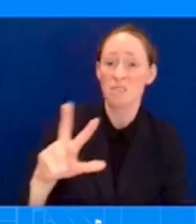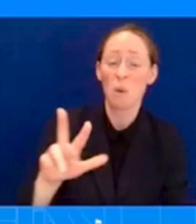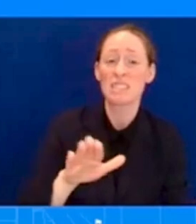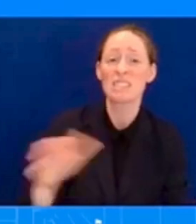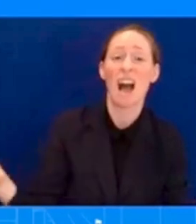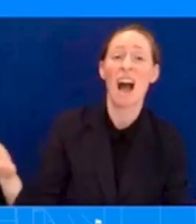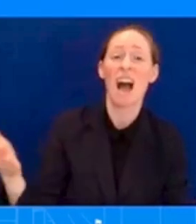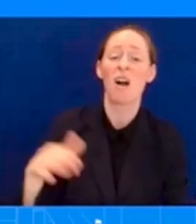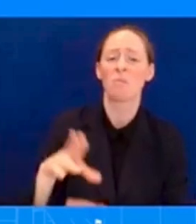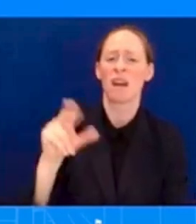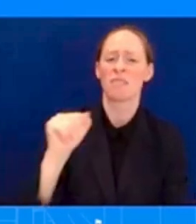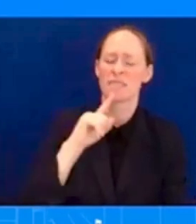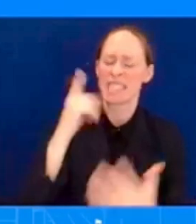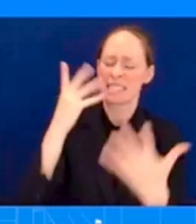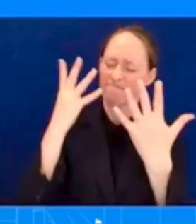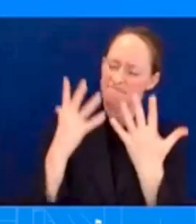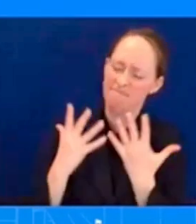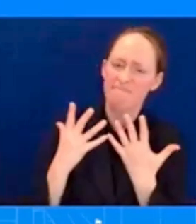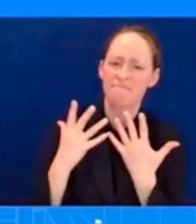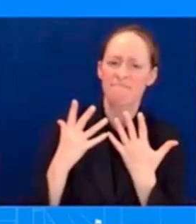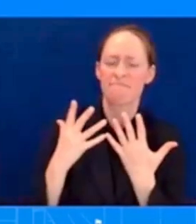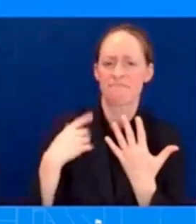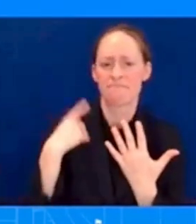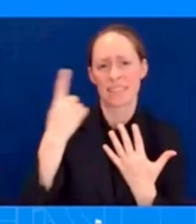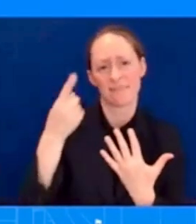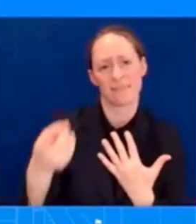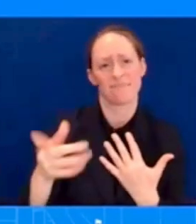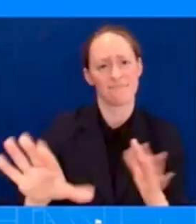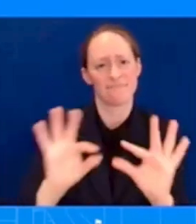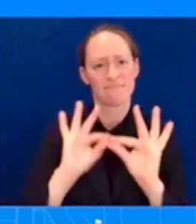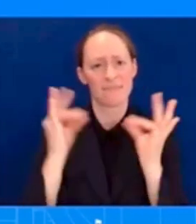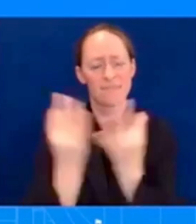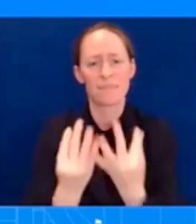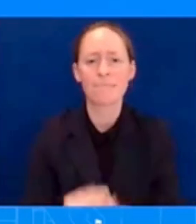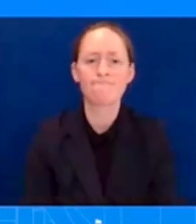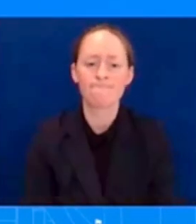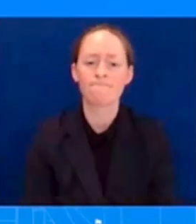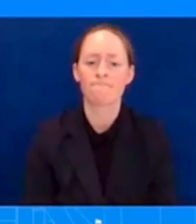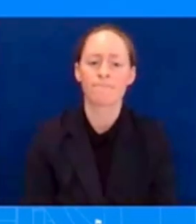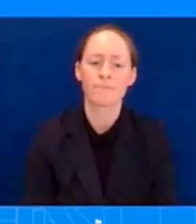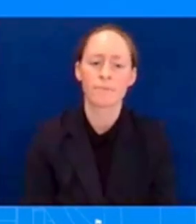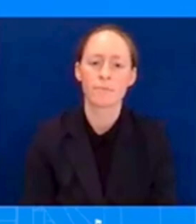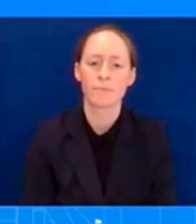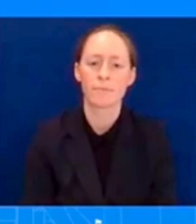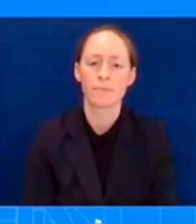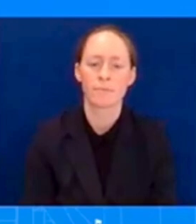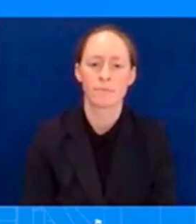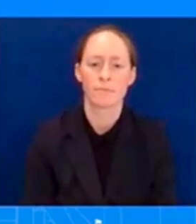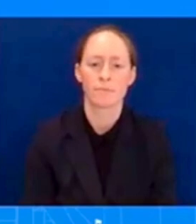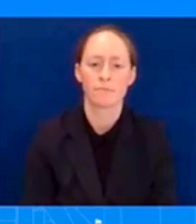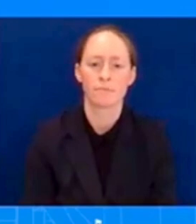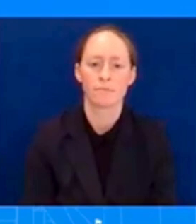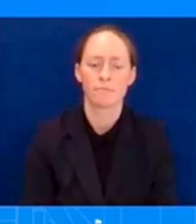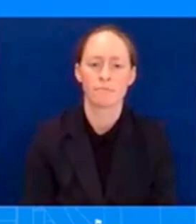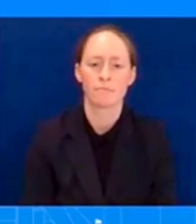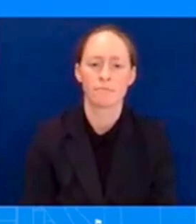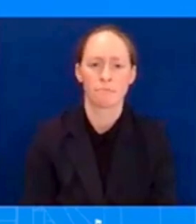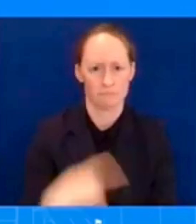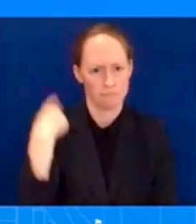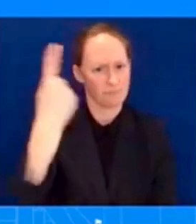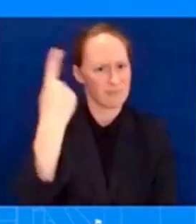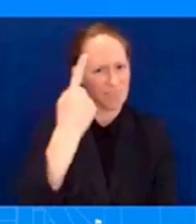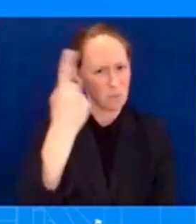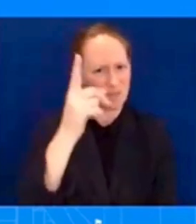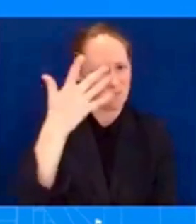Has the President given any advice that he should not speak about Hawaii at this point? Because when he spoke the other day, he added that to planned remarks. The death